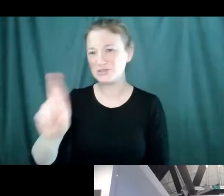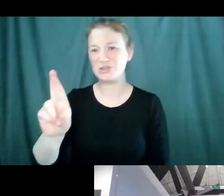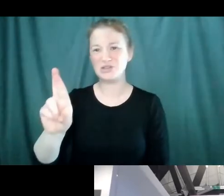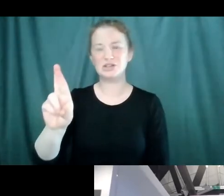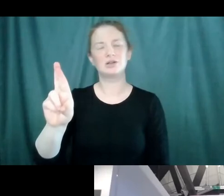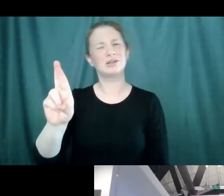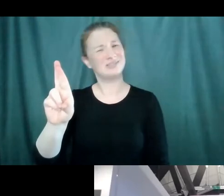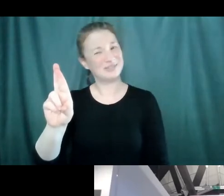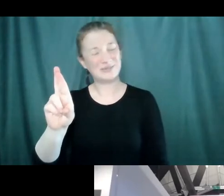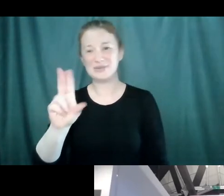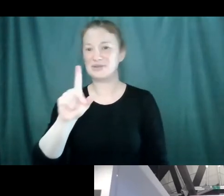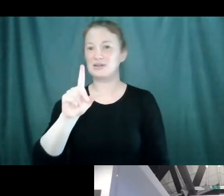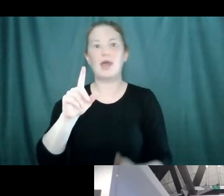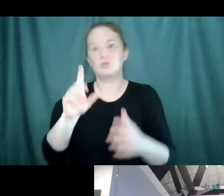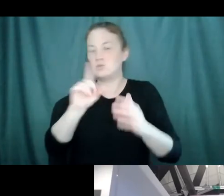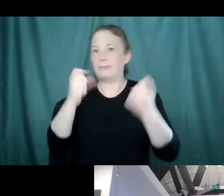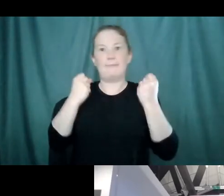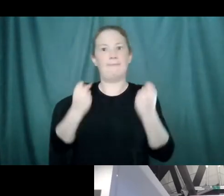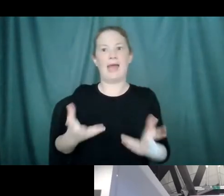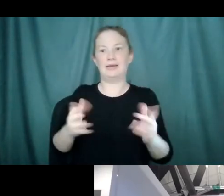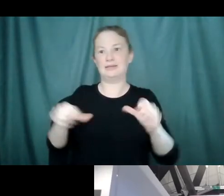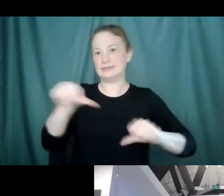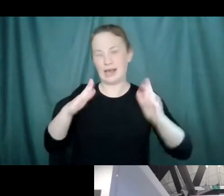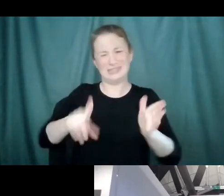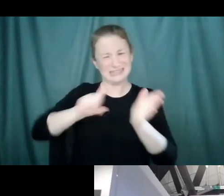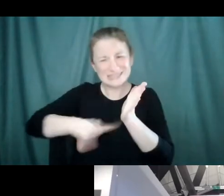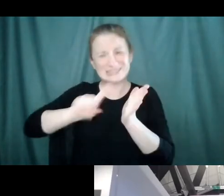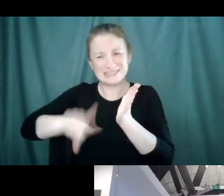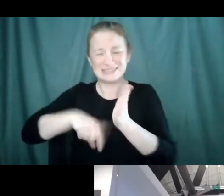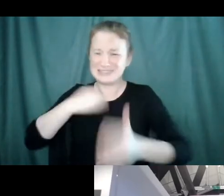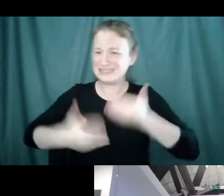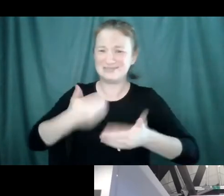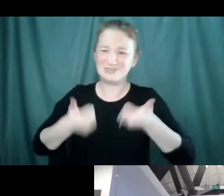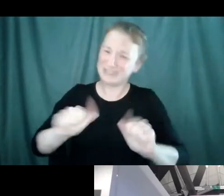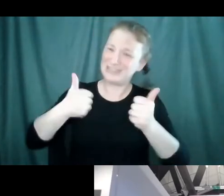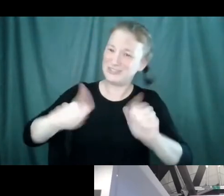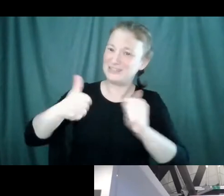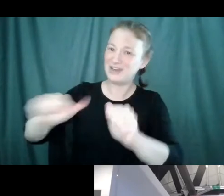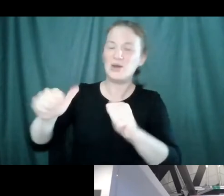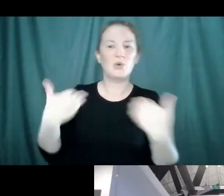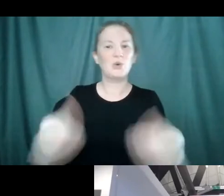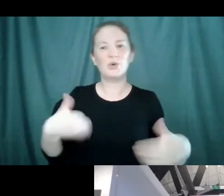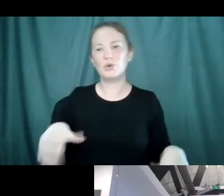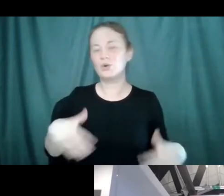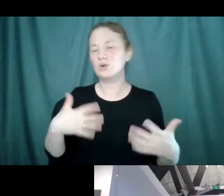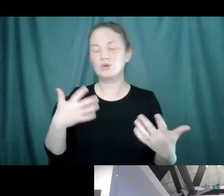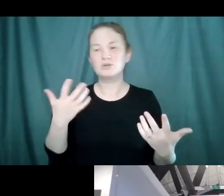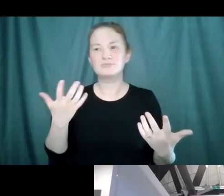massive active research right now, I worked on several of those as well. Those kinds of approaches,